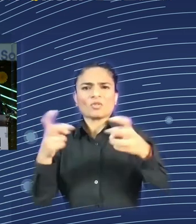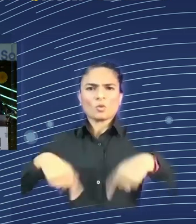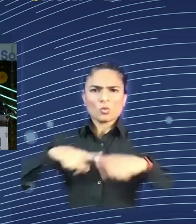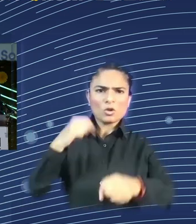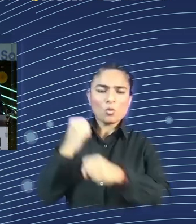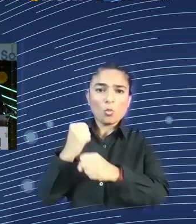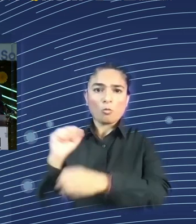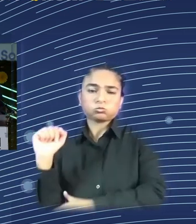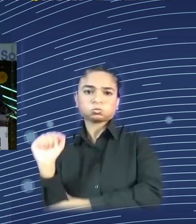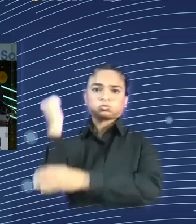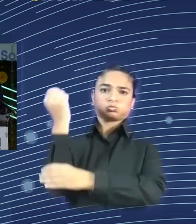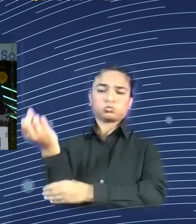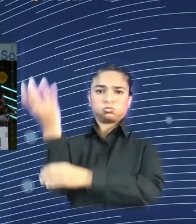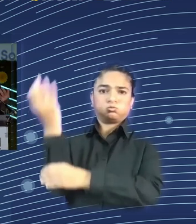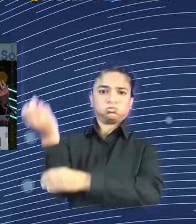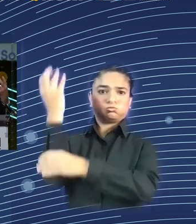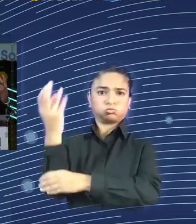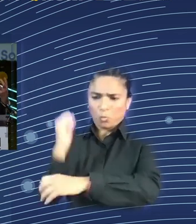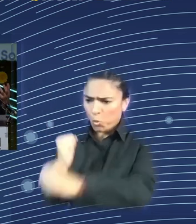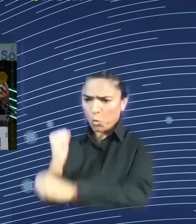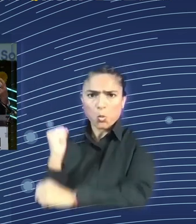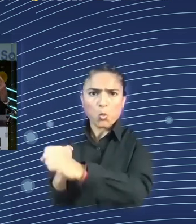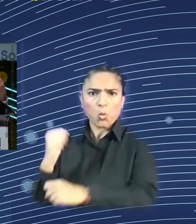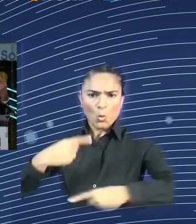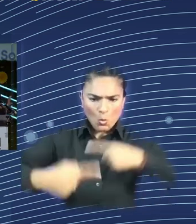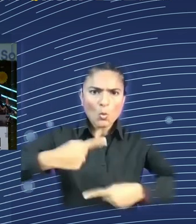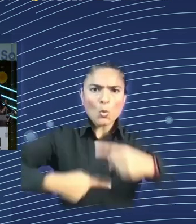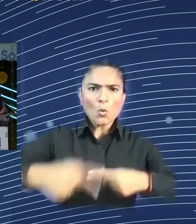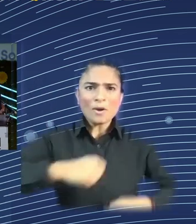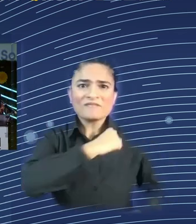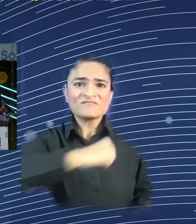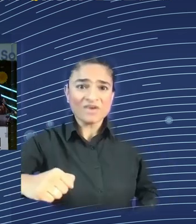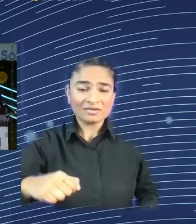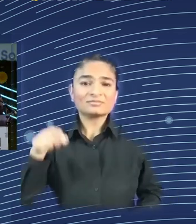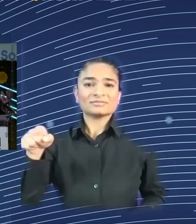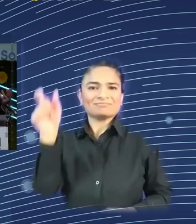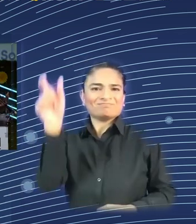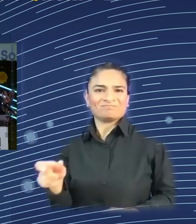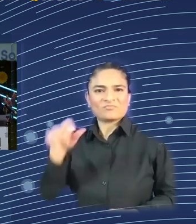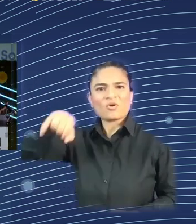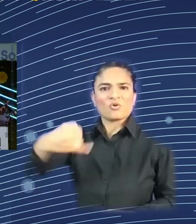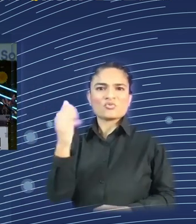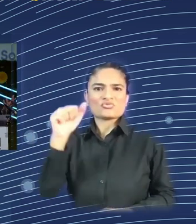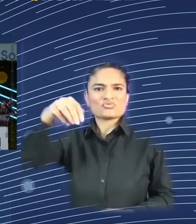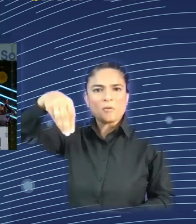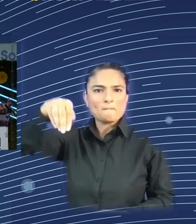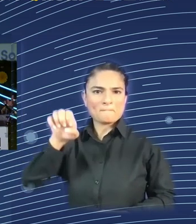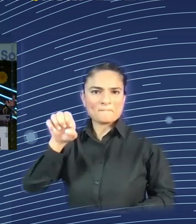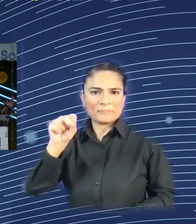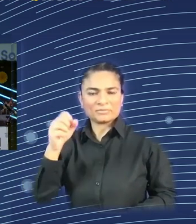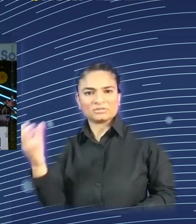others with the steam engine, where steam could move heavier things, and it could do things